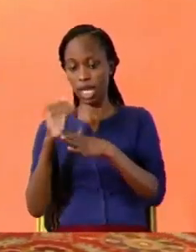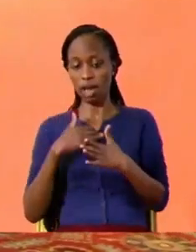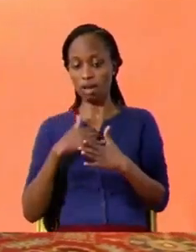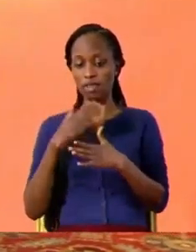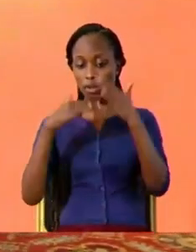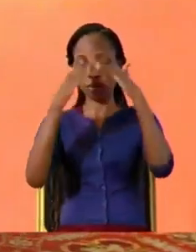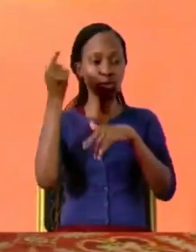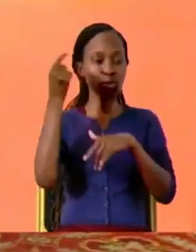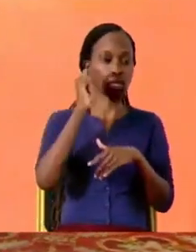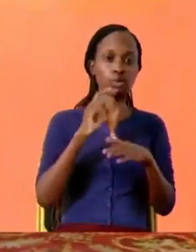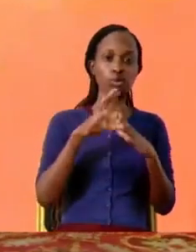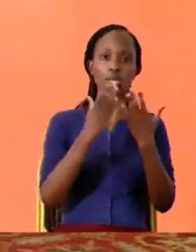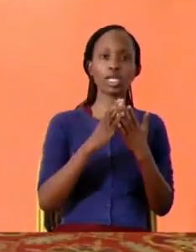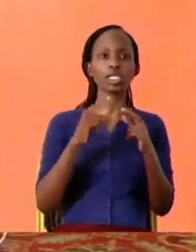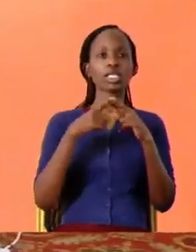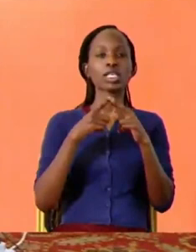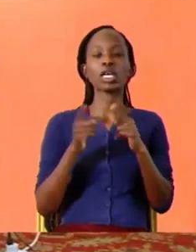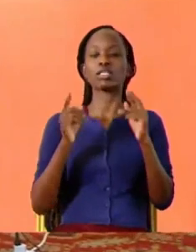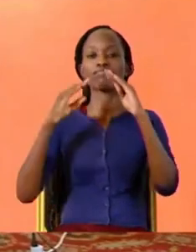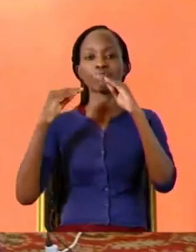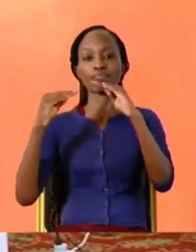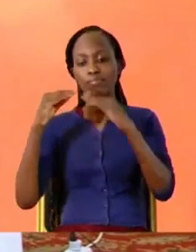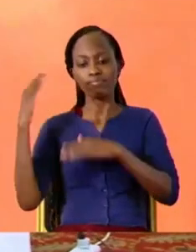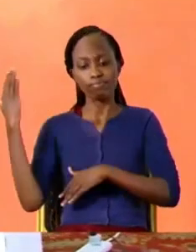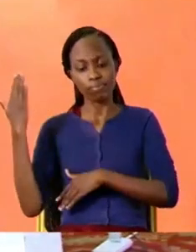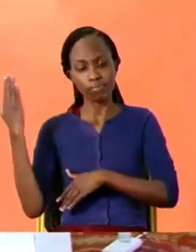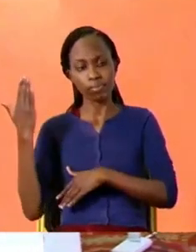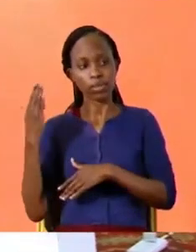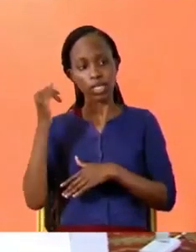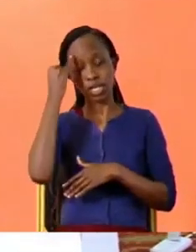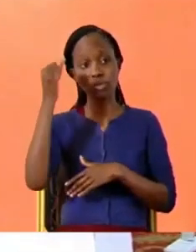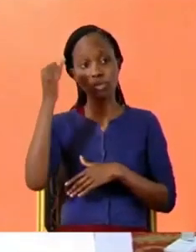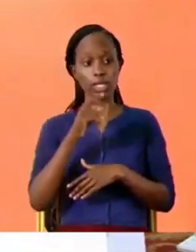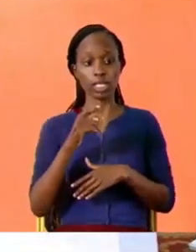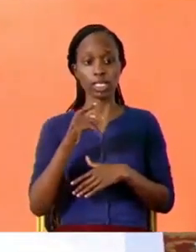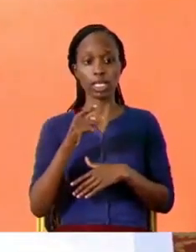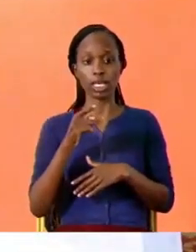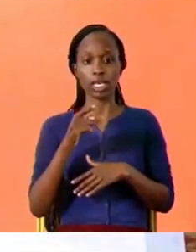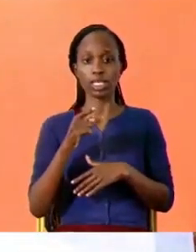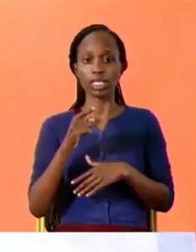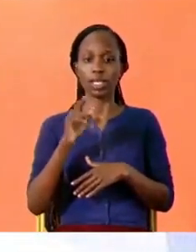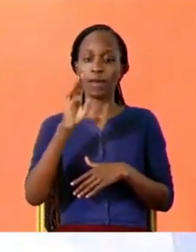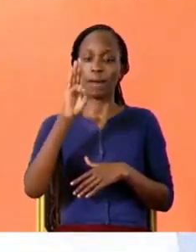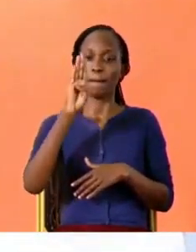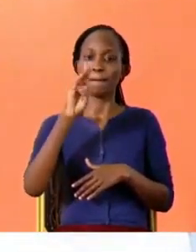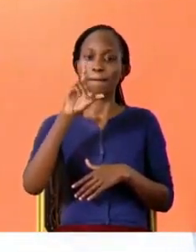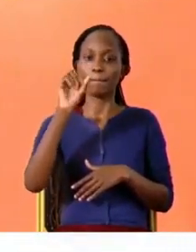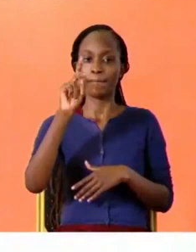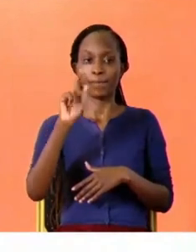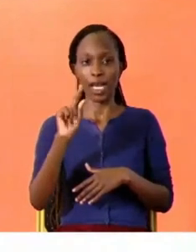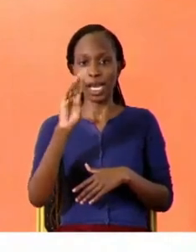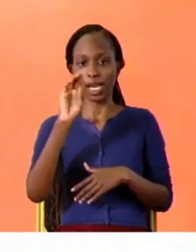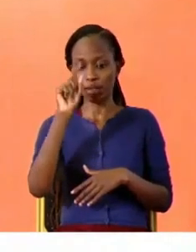and he would start teaching and he would go you know imagine this is the blackboard so today we are going